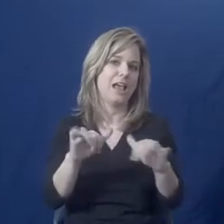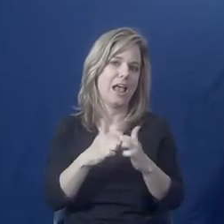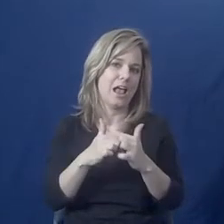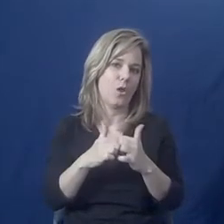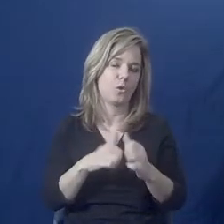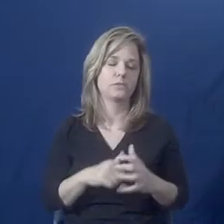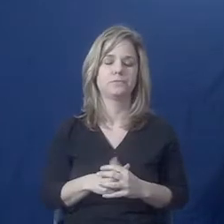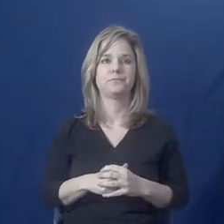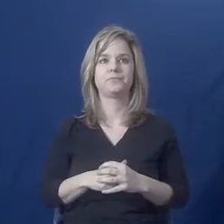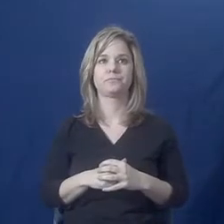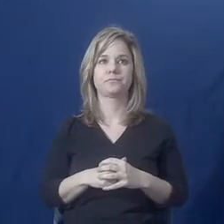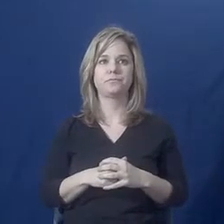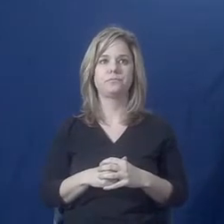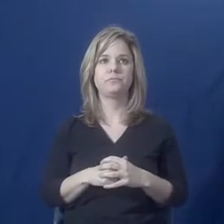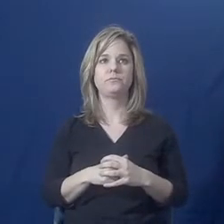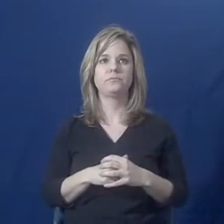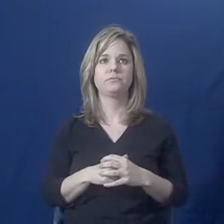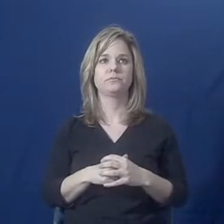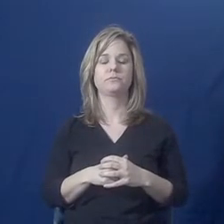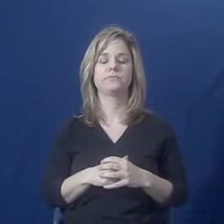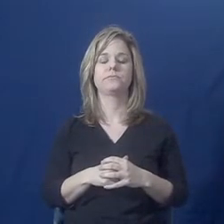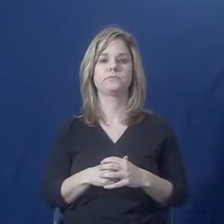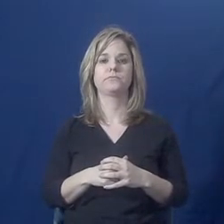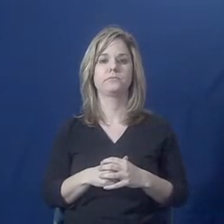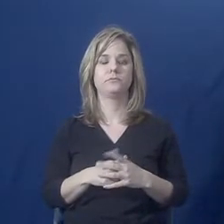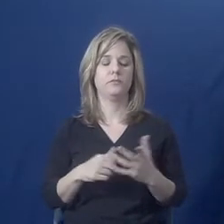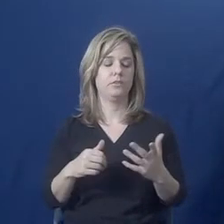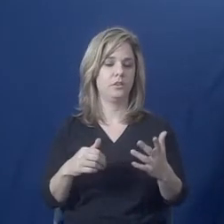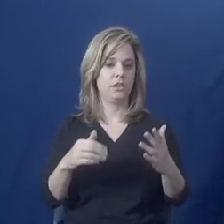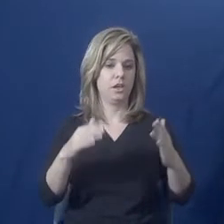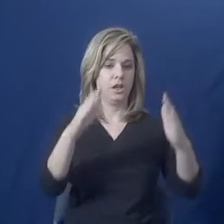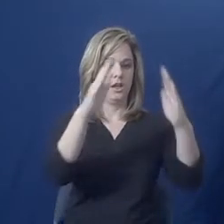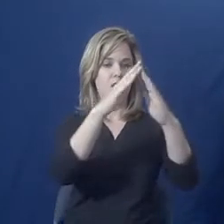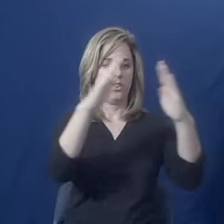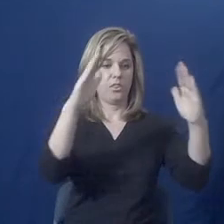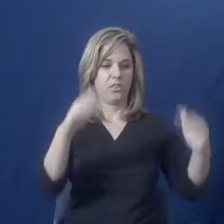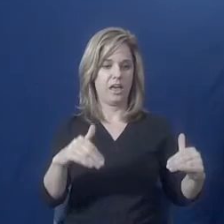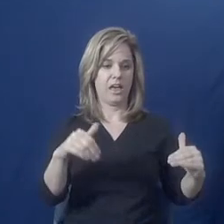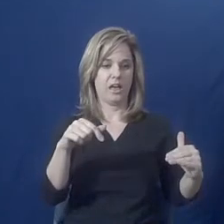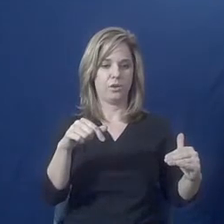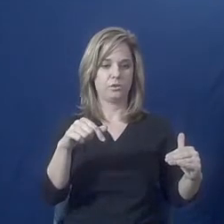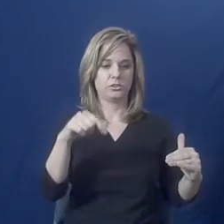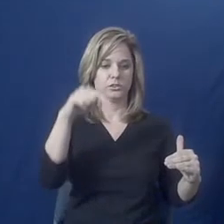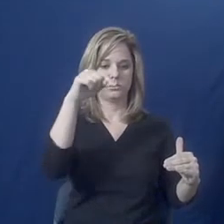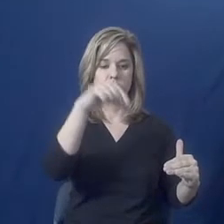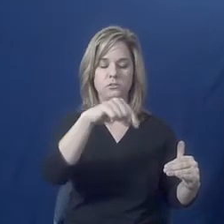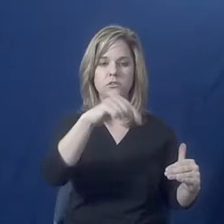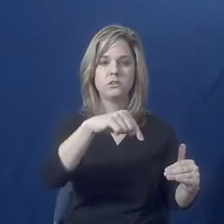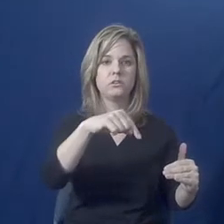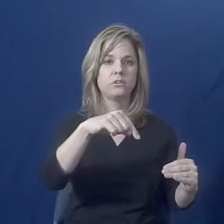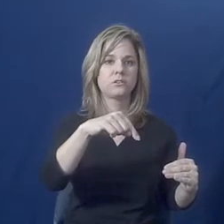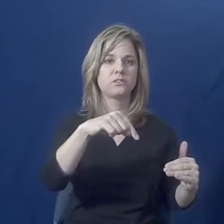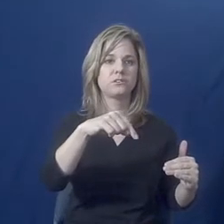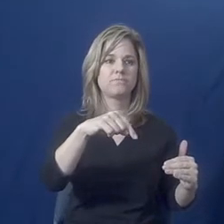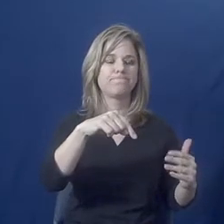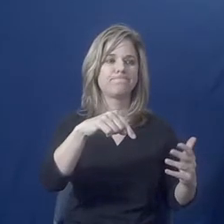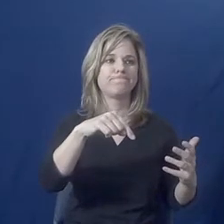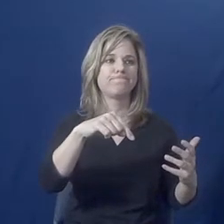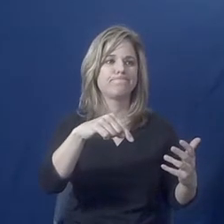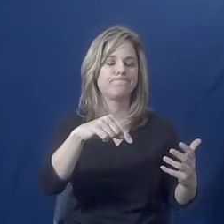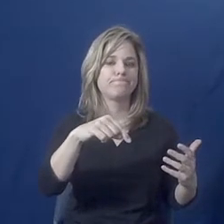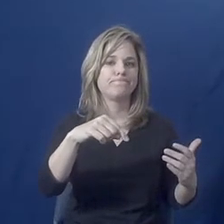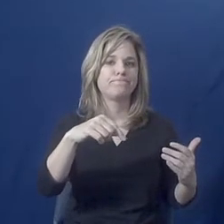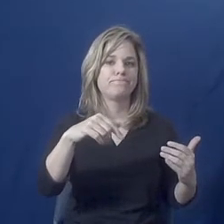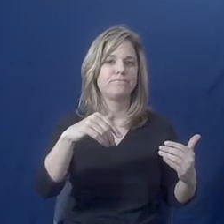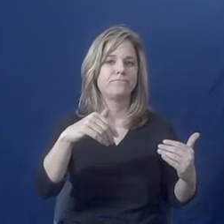Are there things in the house that are possible higher safety